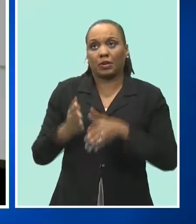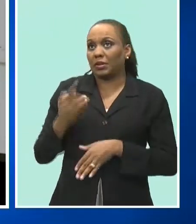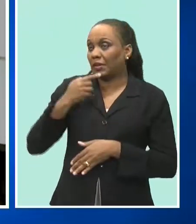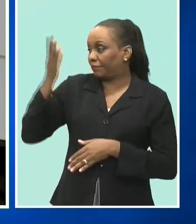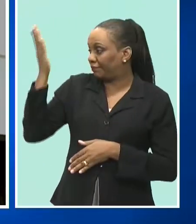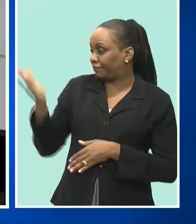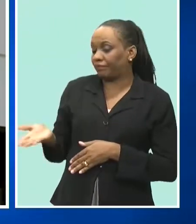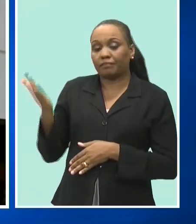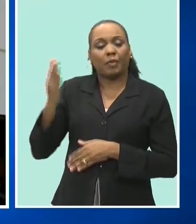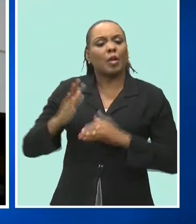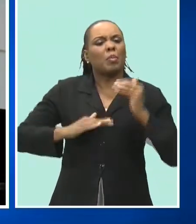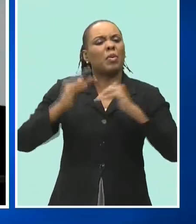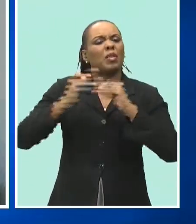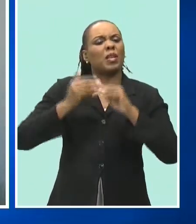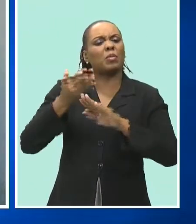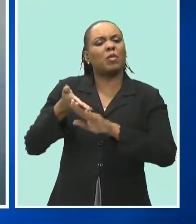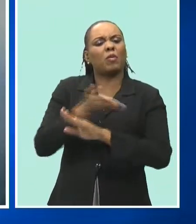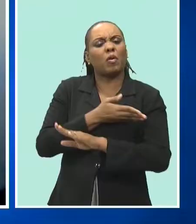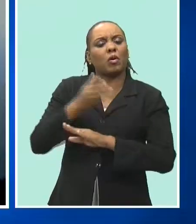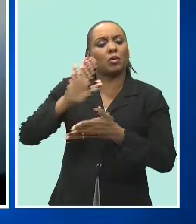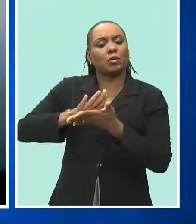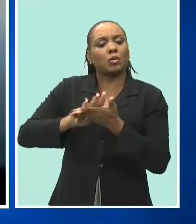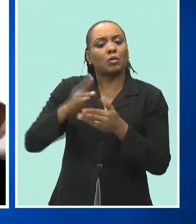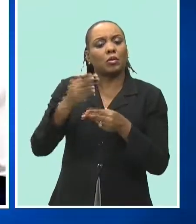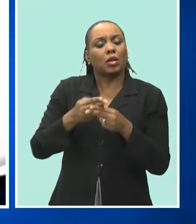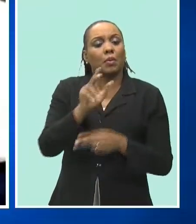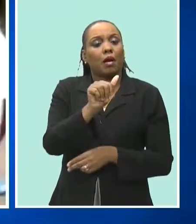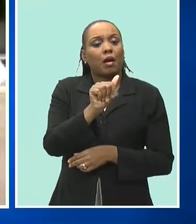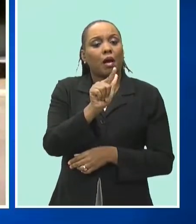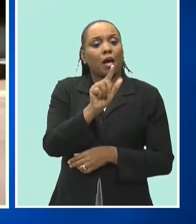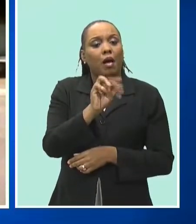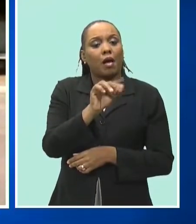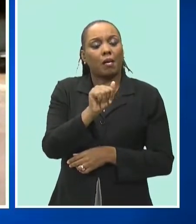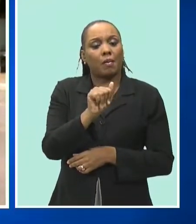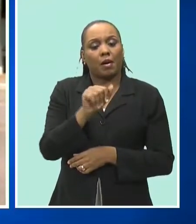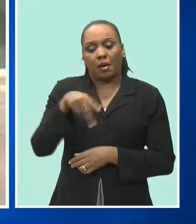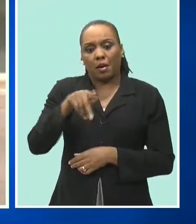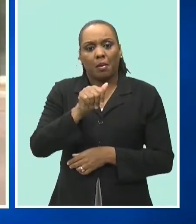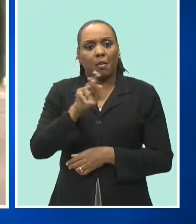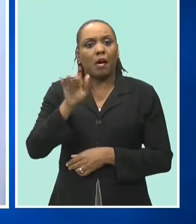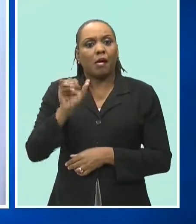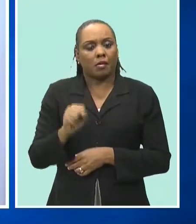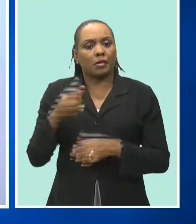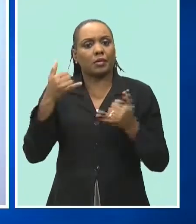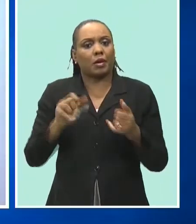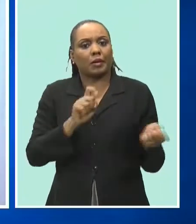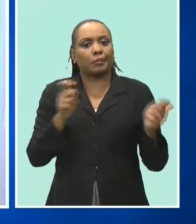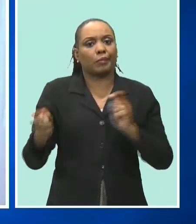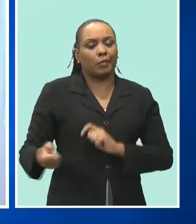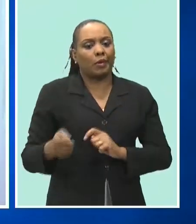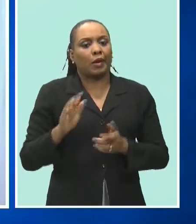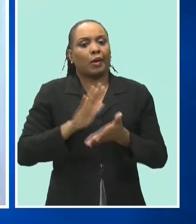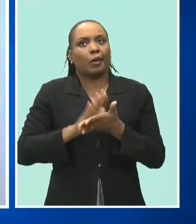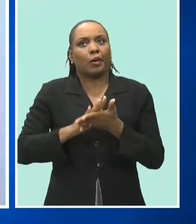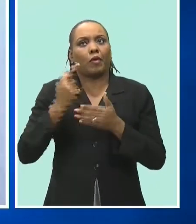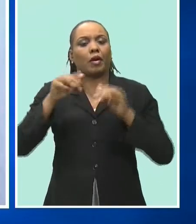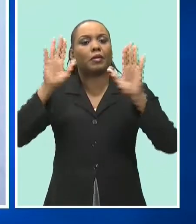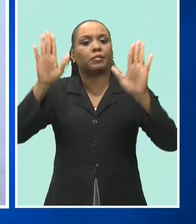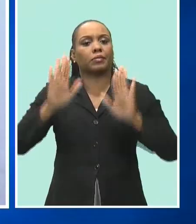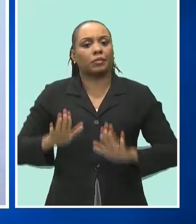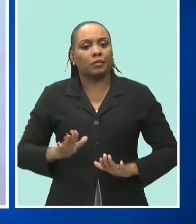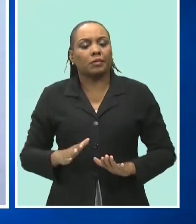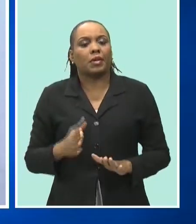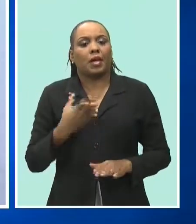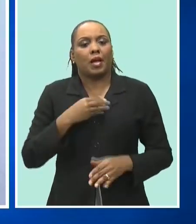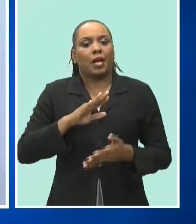once holds the alma powers school to be transformed to a school of excellence in arts and cuisine it would do a number of things we need